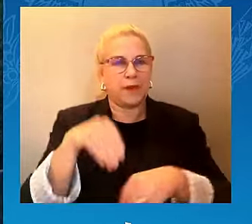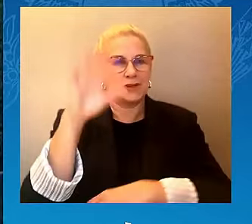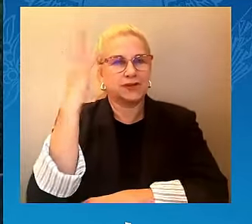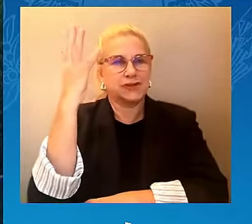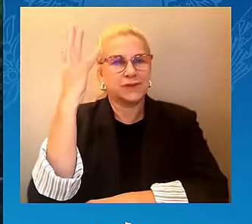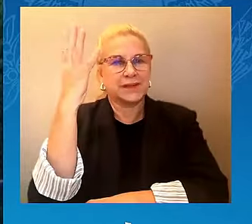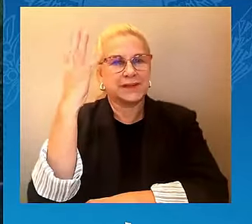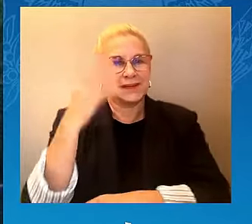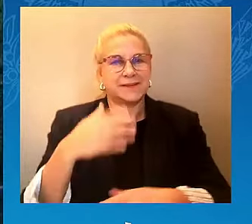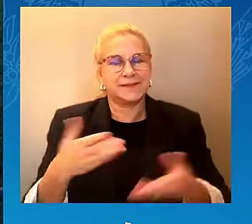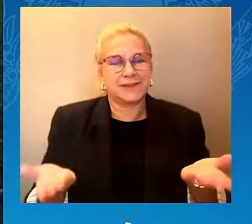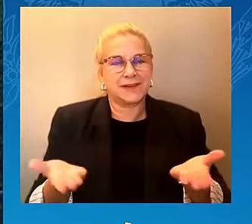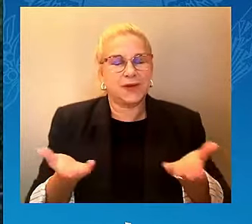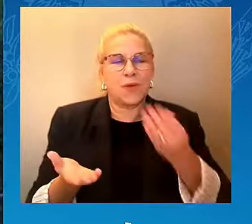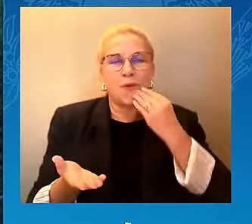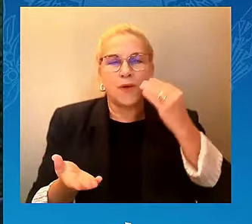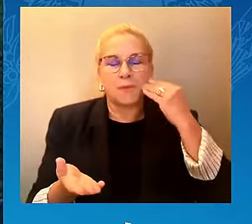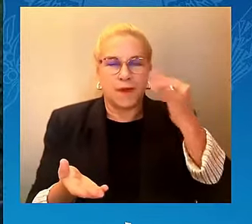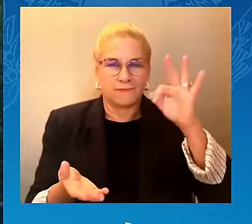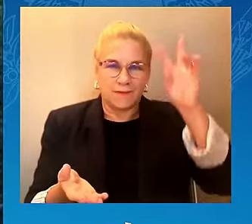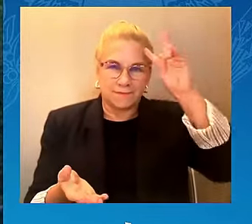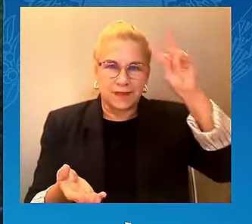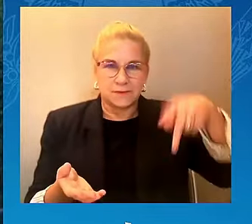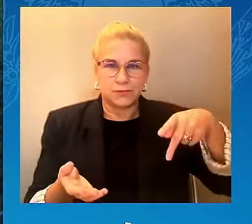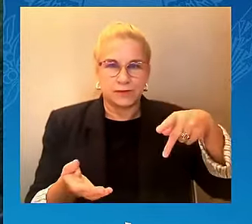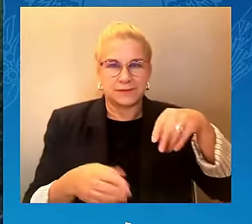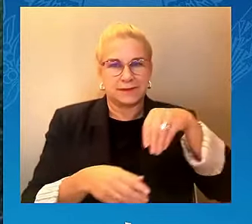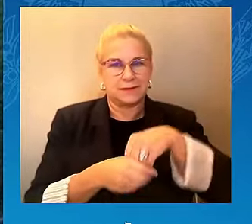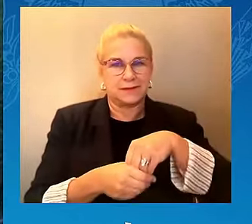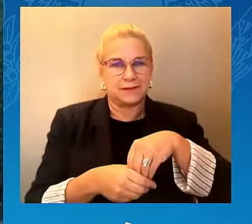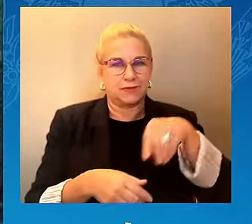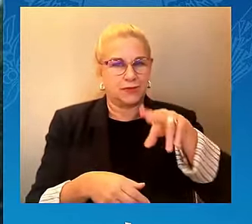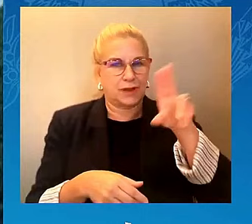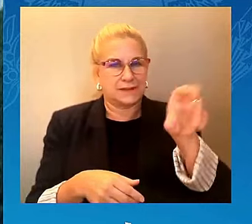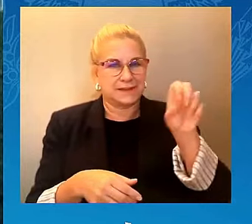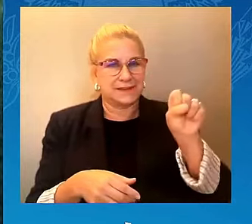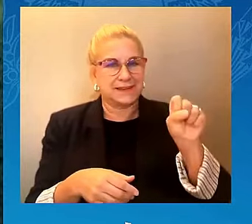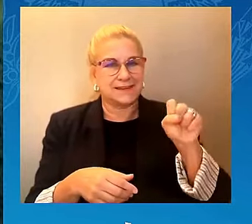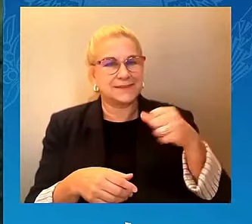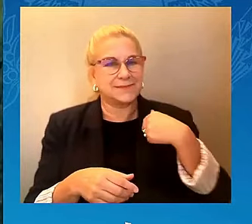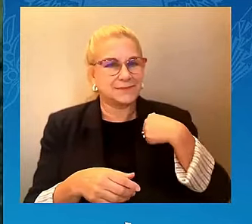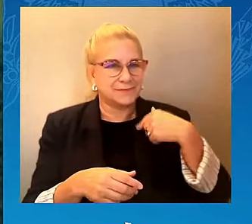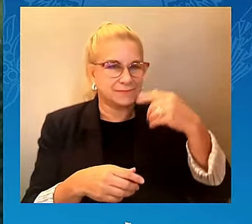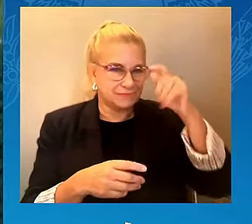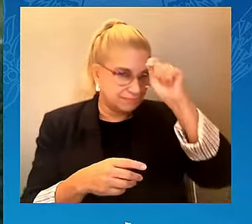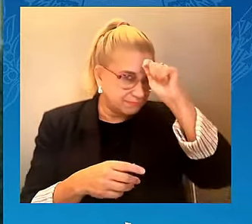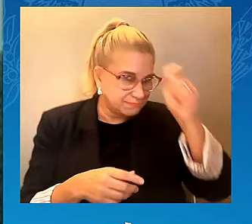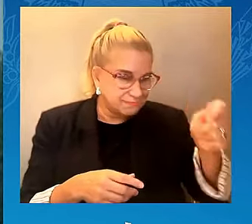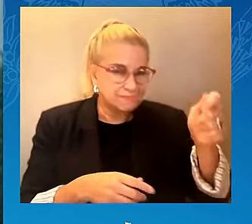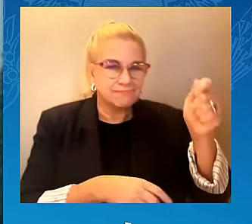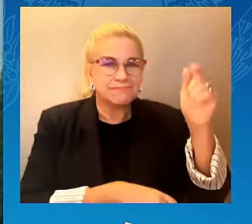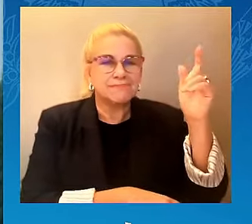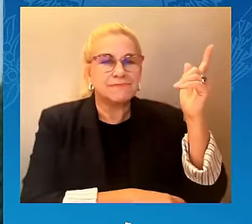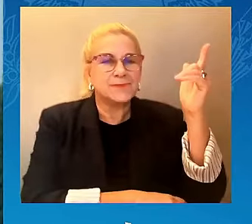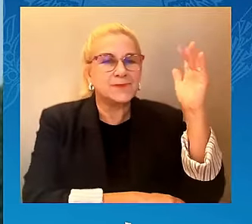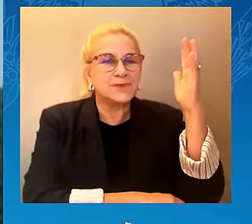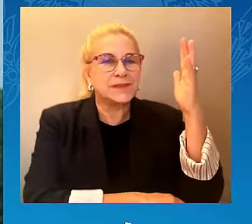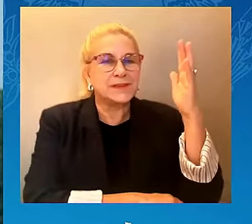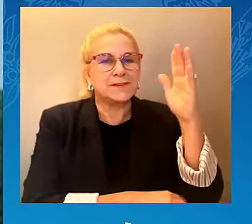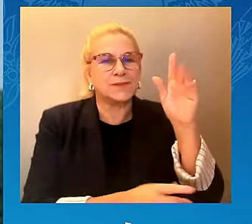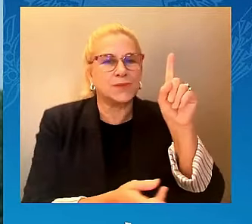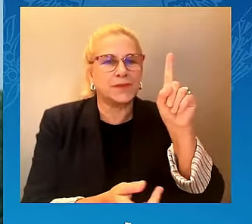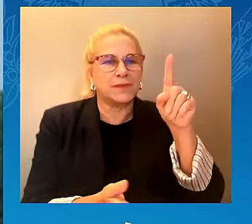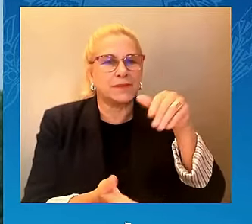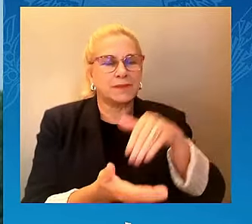And we dedicate this tree to the 1,200 innocent souls in an act of pure evil